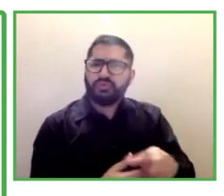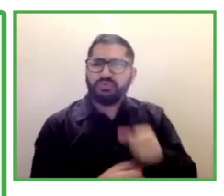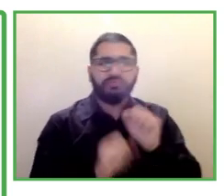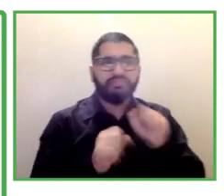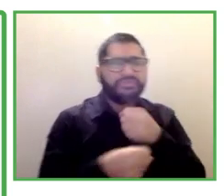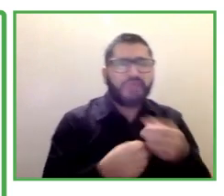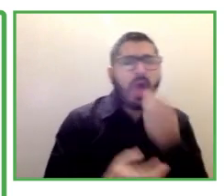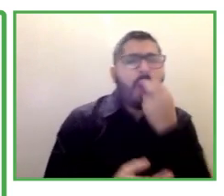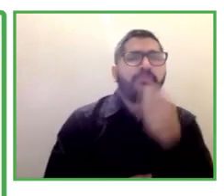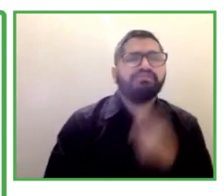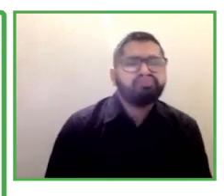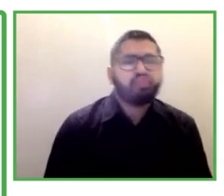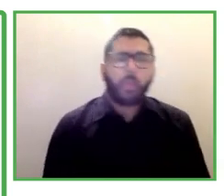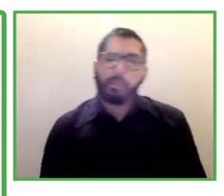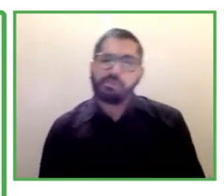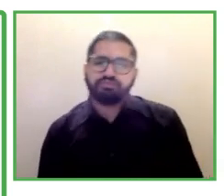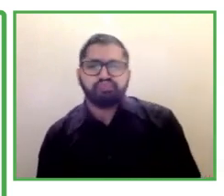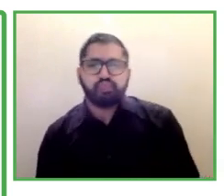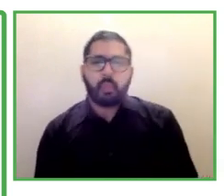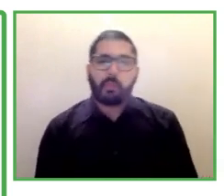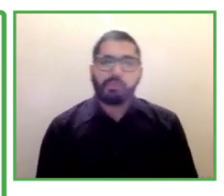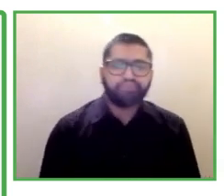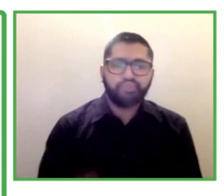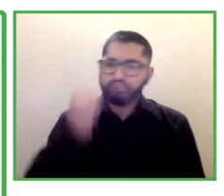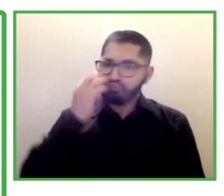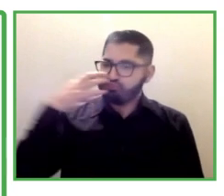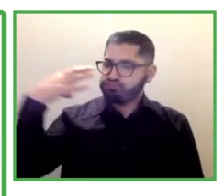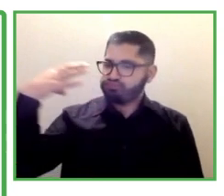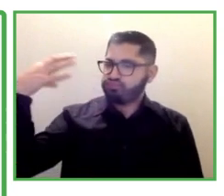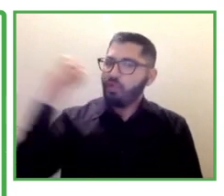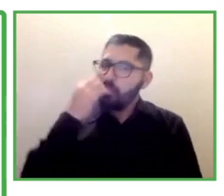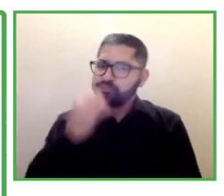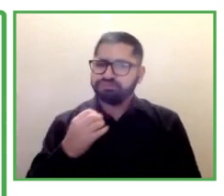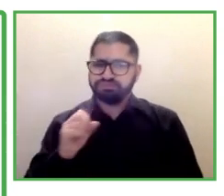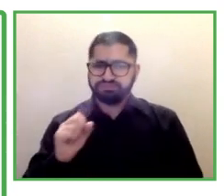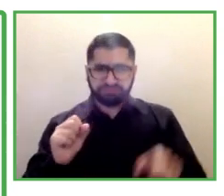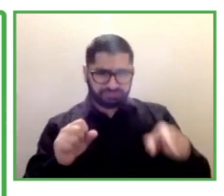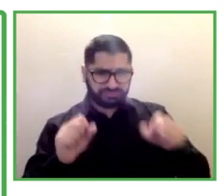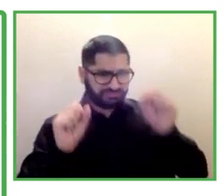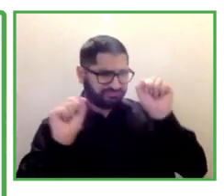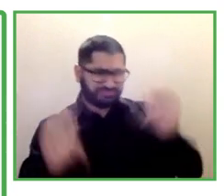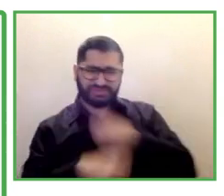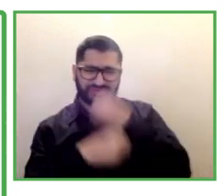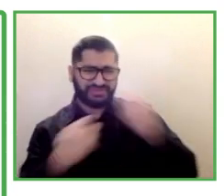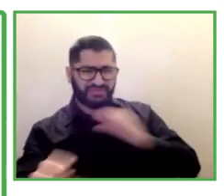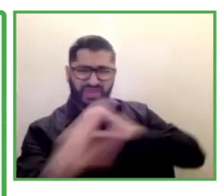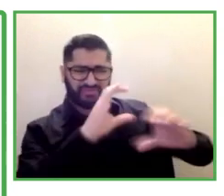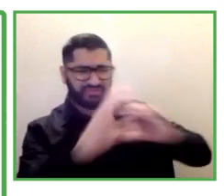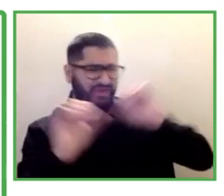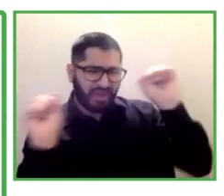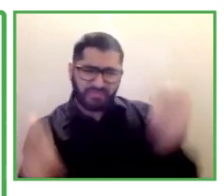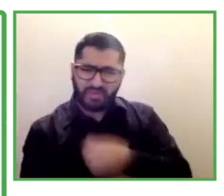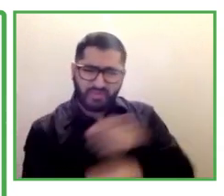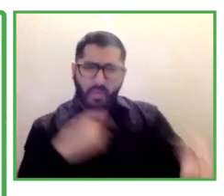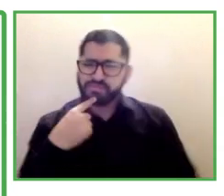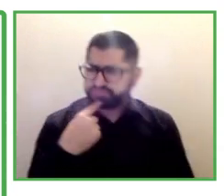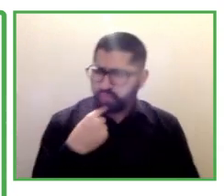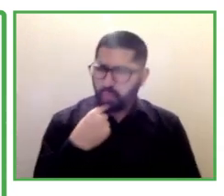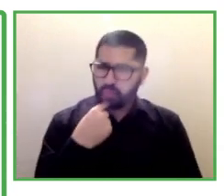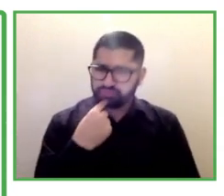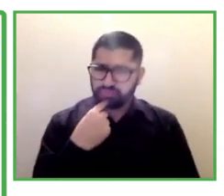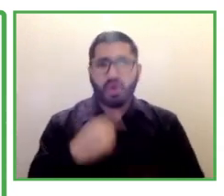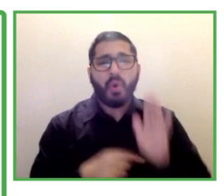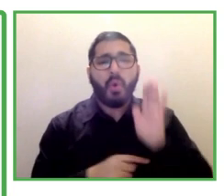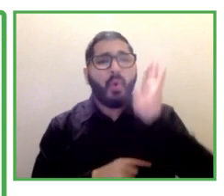disabilities. It's very important to understand that when you are employing people with various disabilities, don't assume if you have a